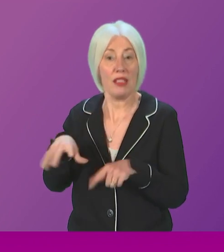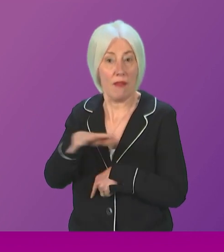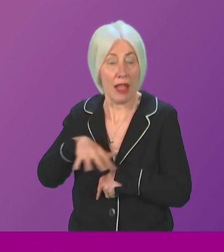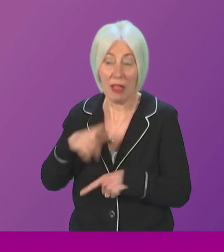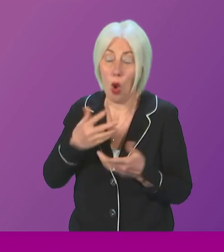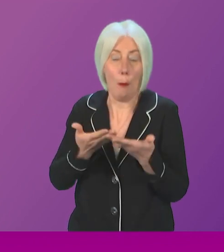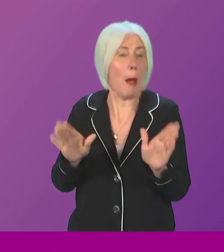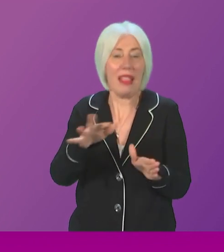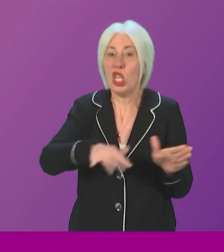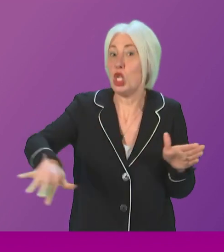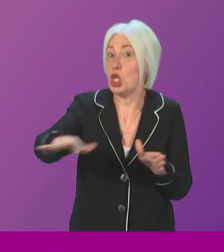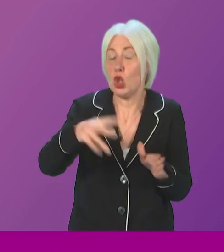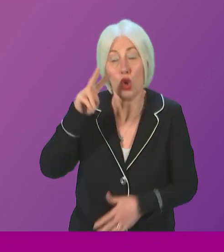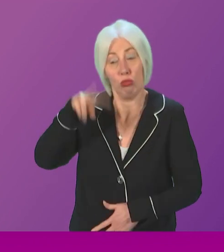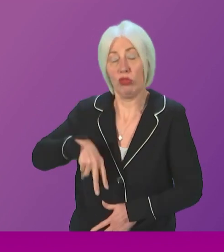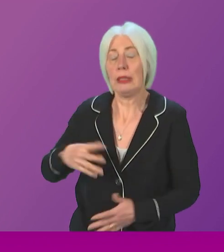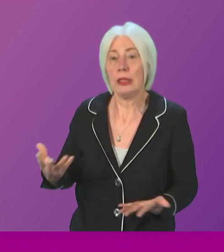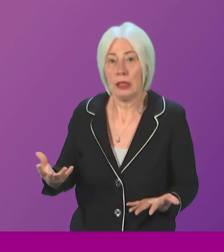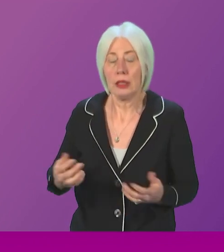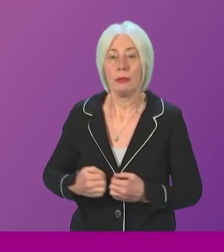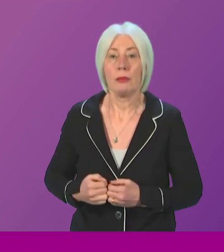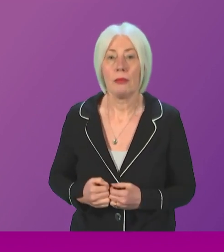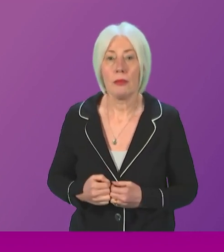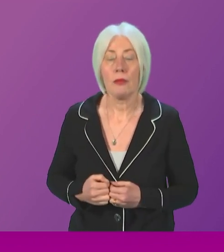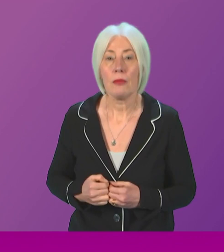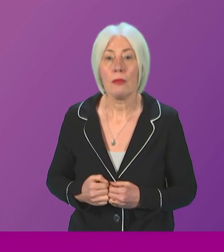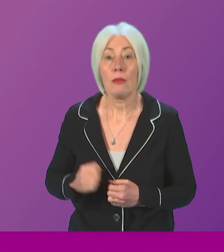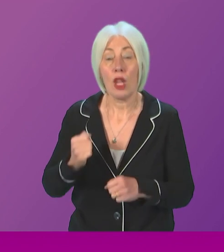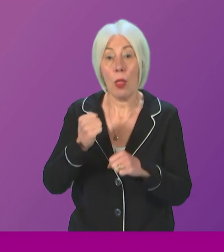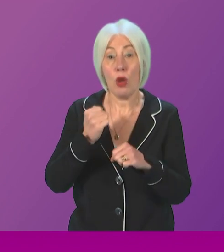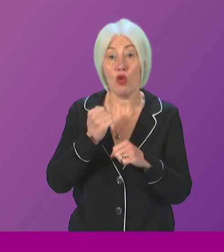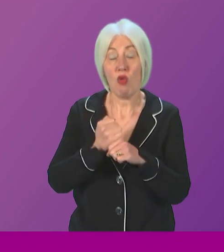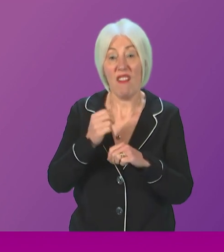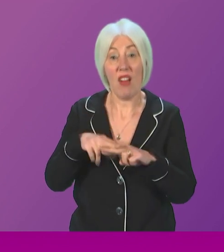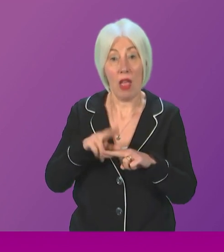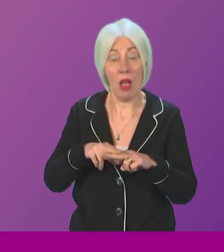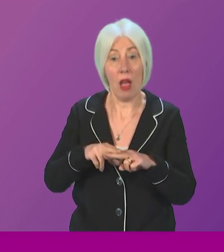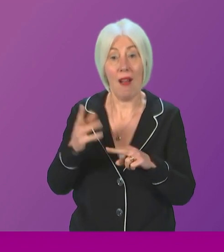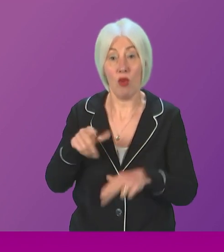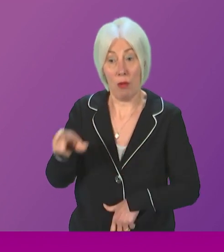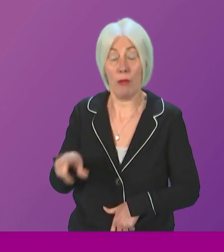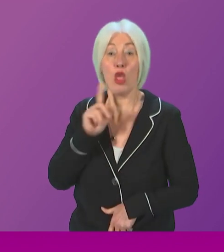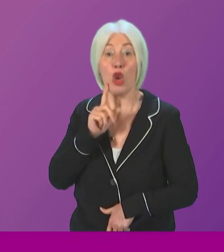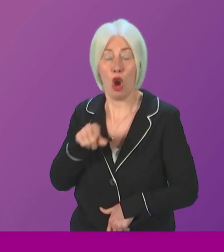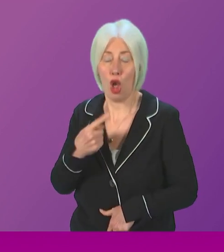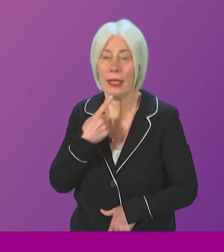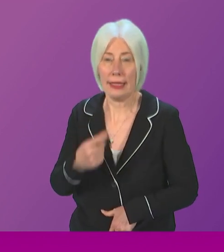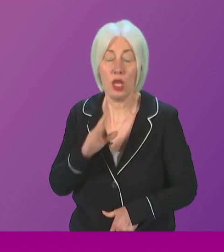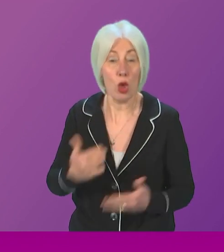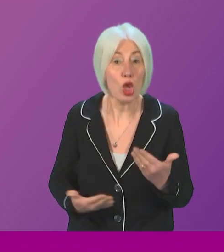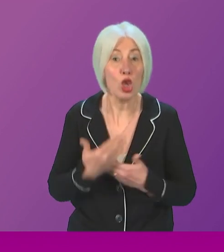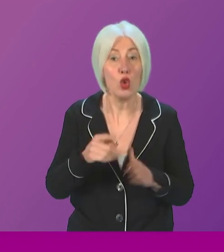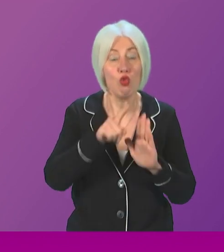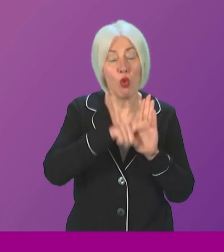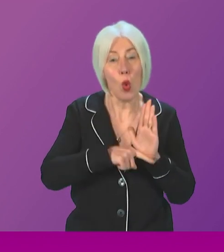is very legitimate to raise here in the chamber. The grandfather of the victim said this, with this new ruling